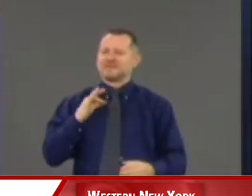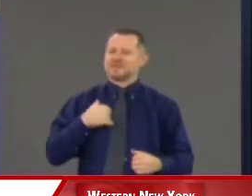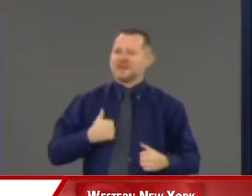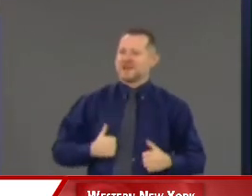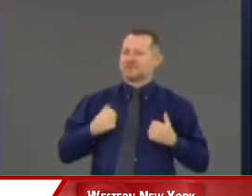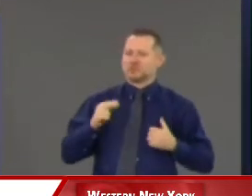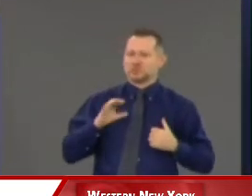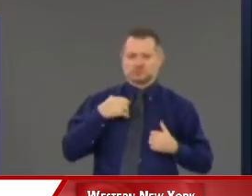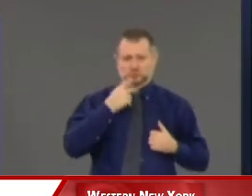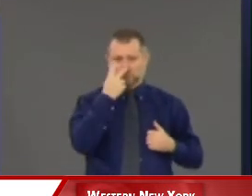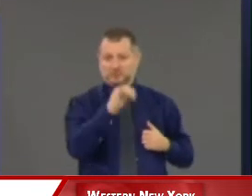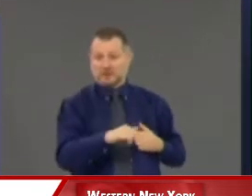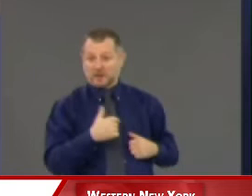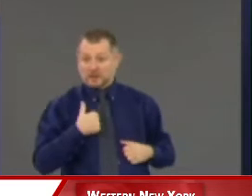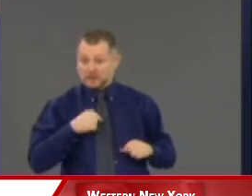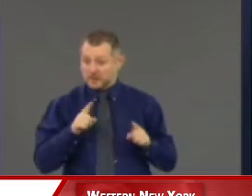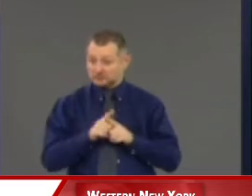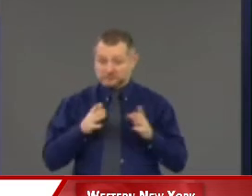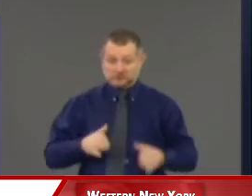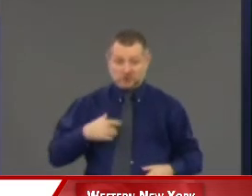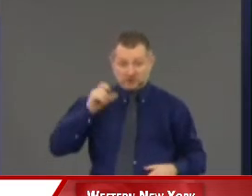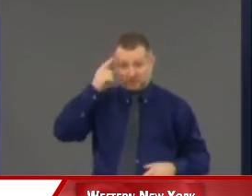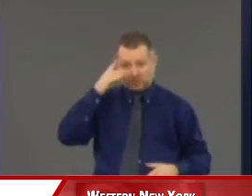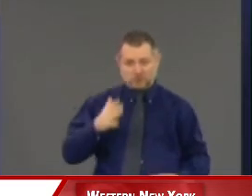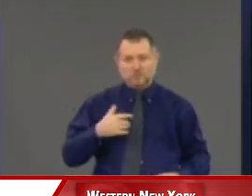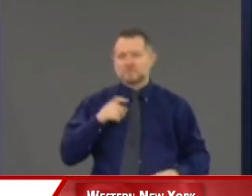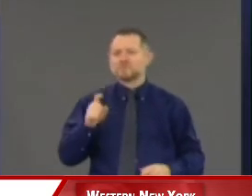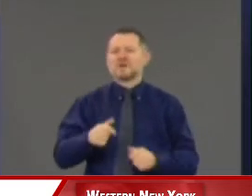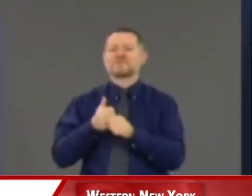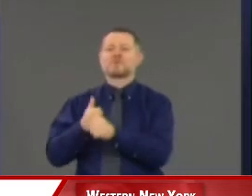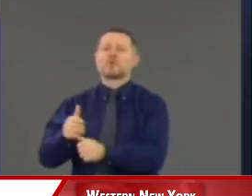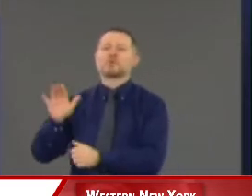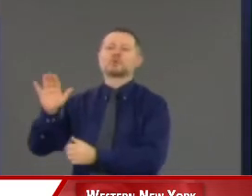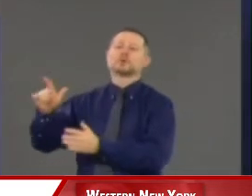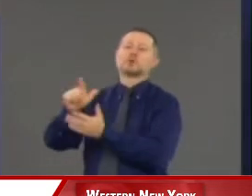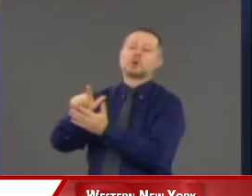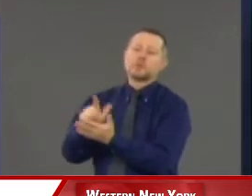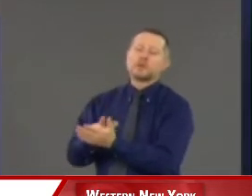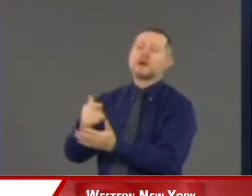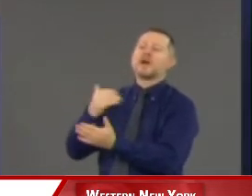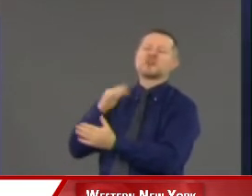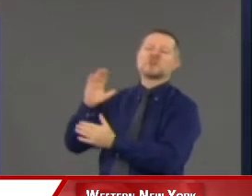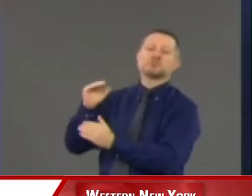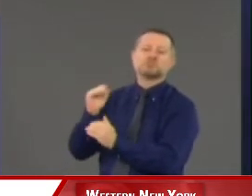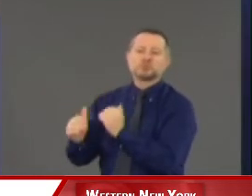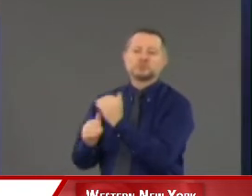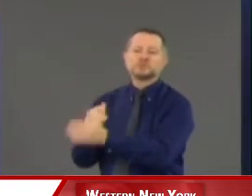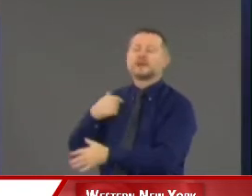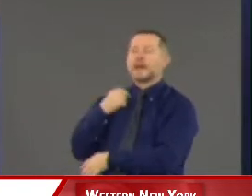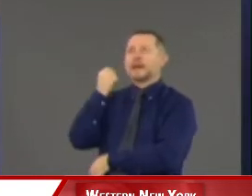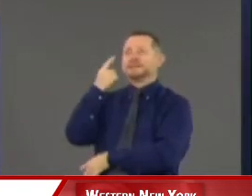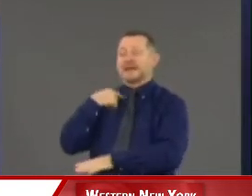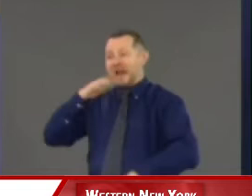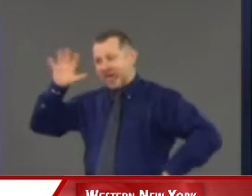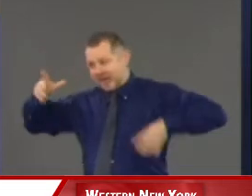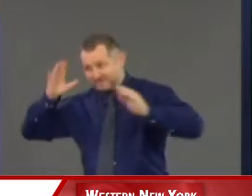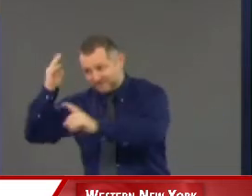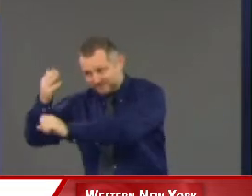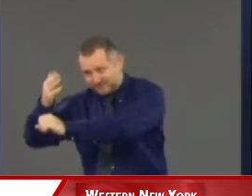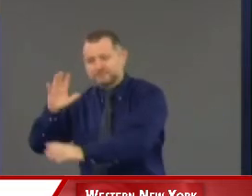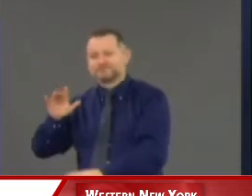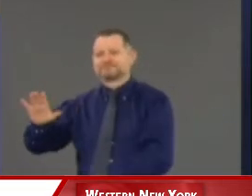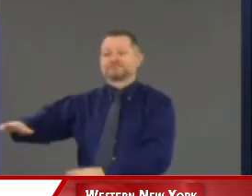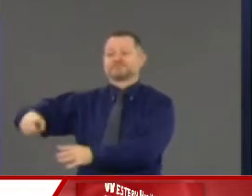As governor, there's law, there's processes, there's going to be lawsuits. I get it. So the Attorney General review,